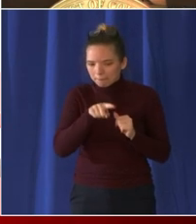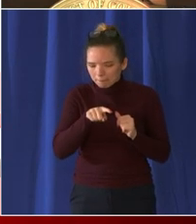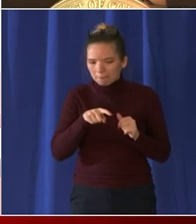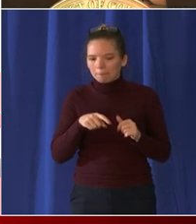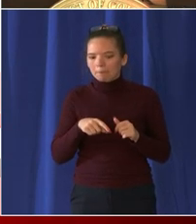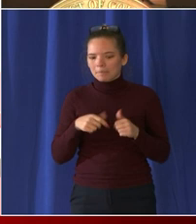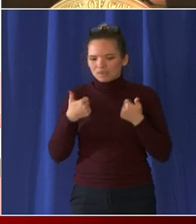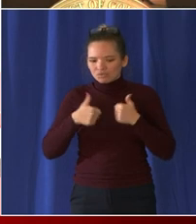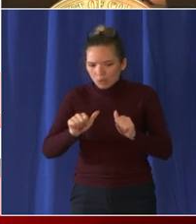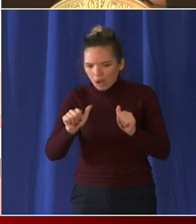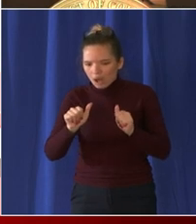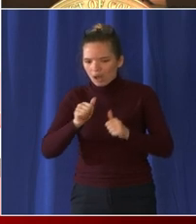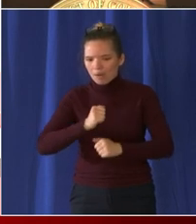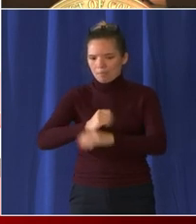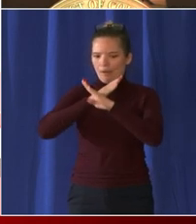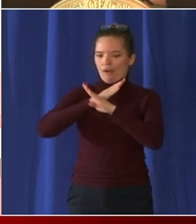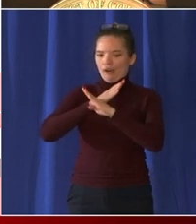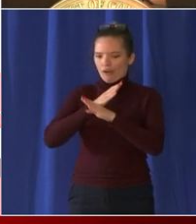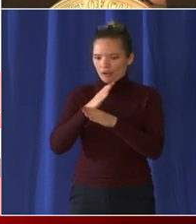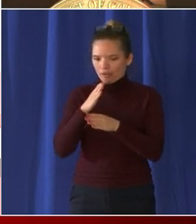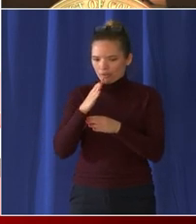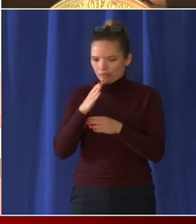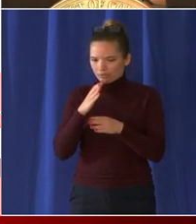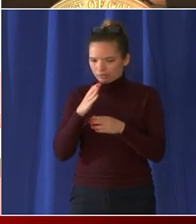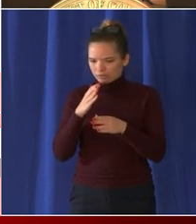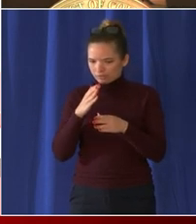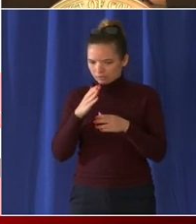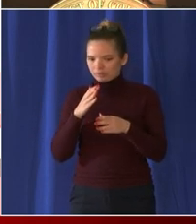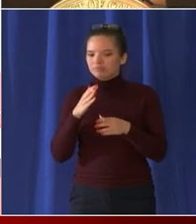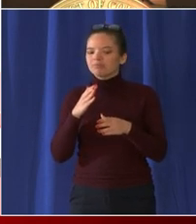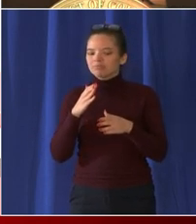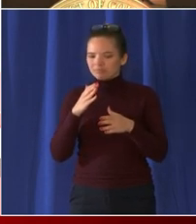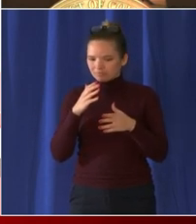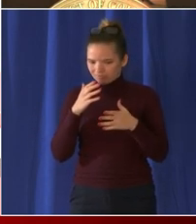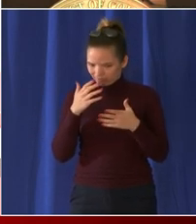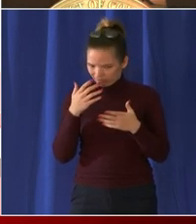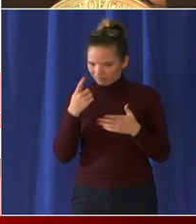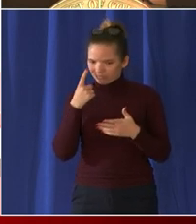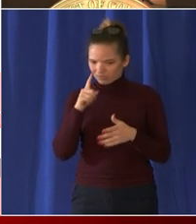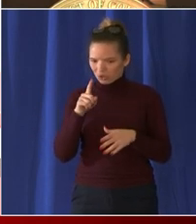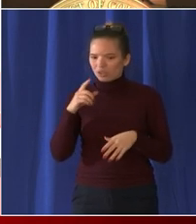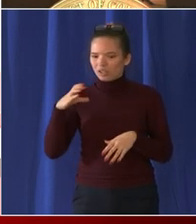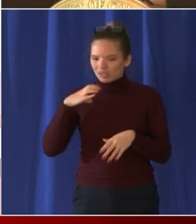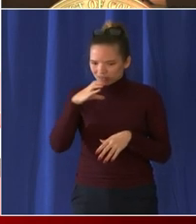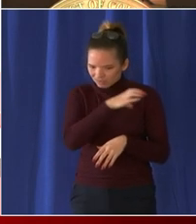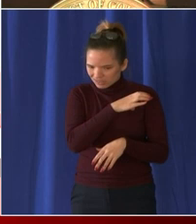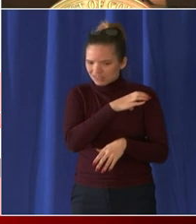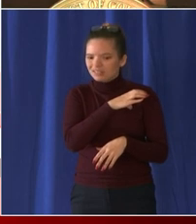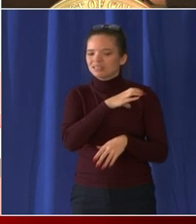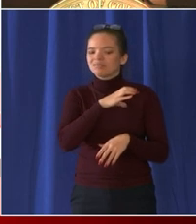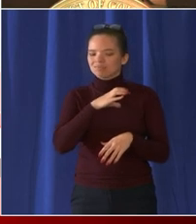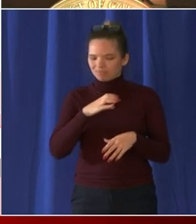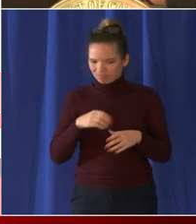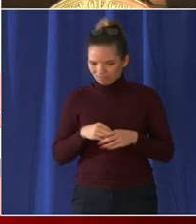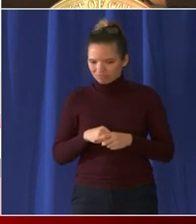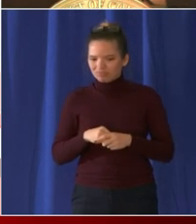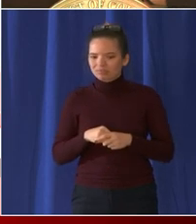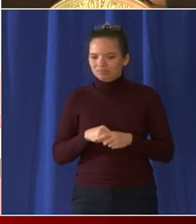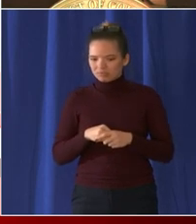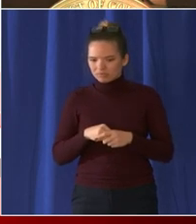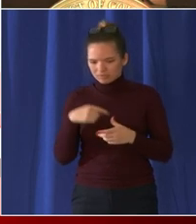much um action in the congress and we uh believe uh wholeheartedly that denying